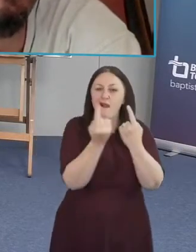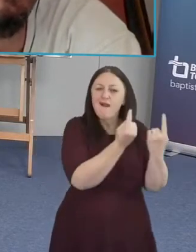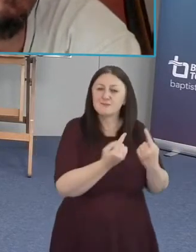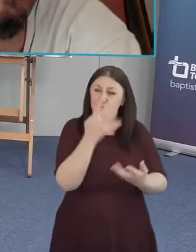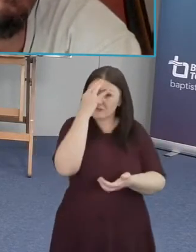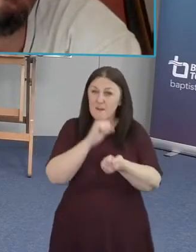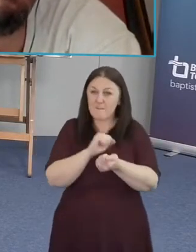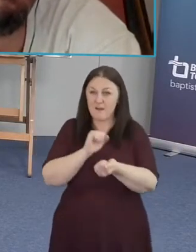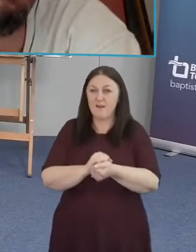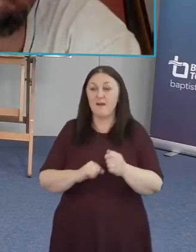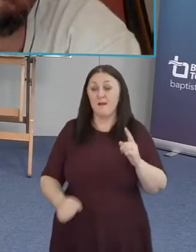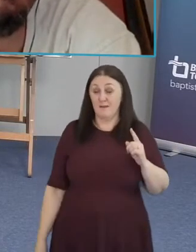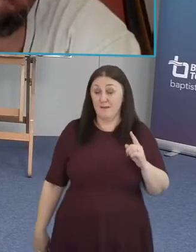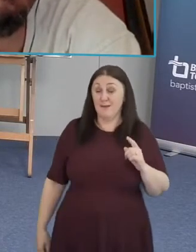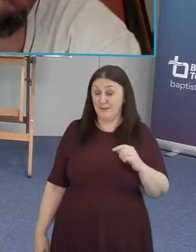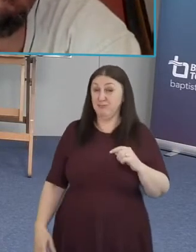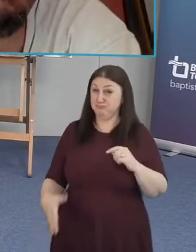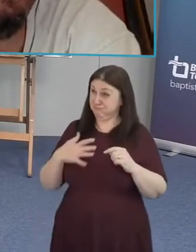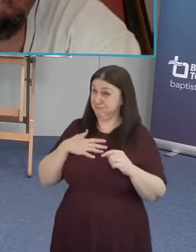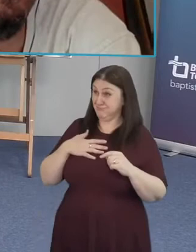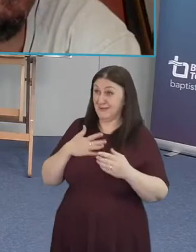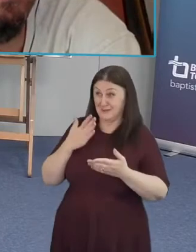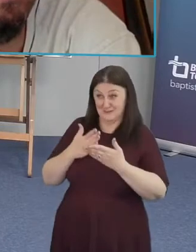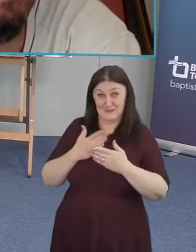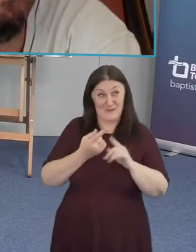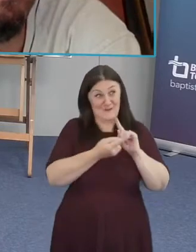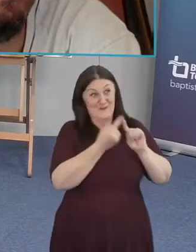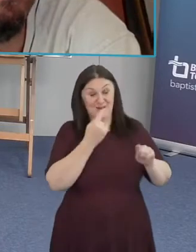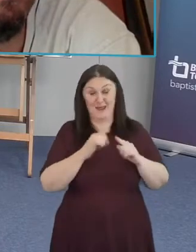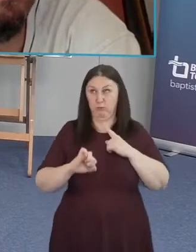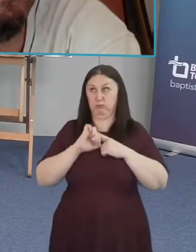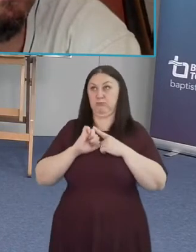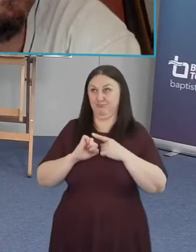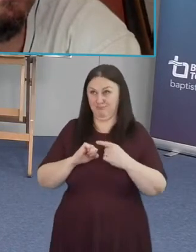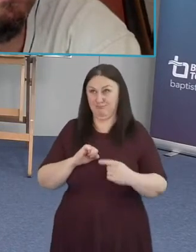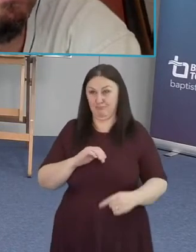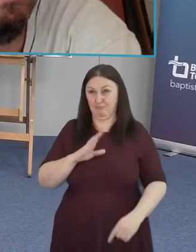a sobering a sobering comment however in the meantime i suppose